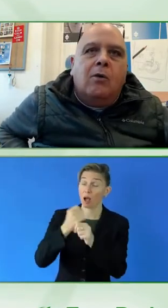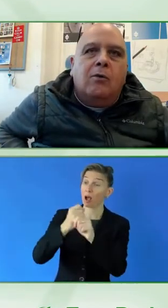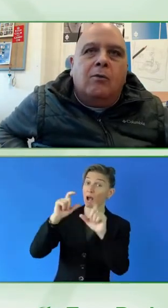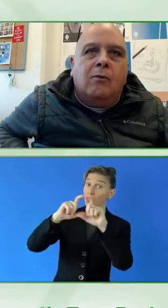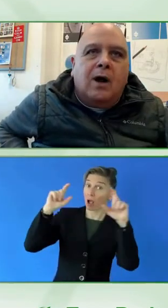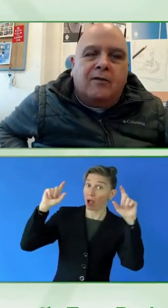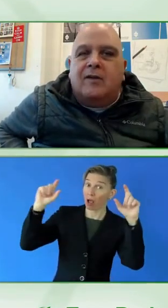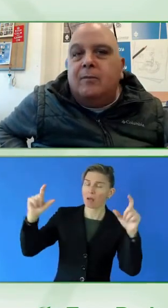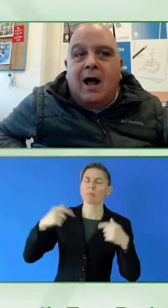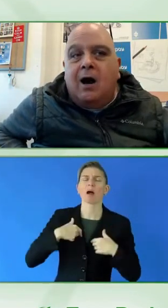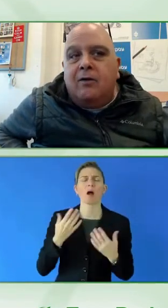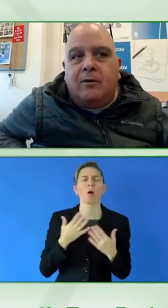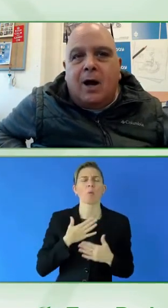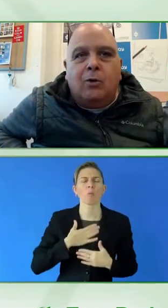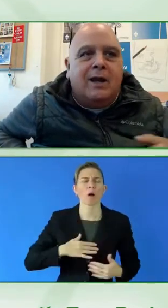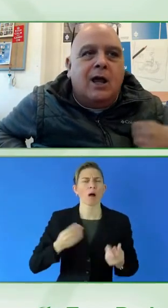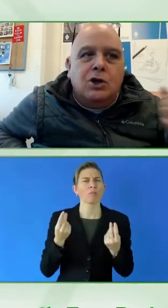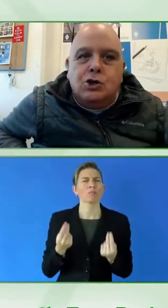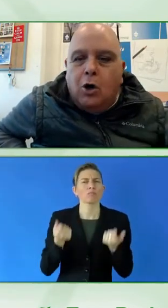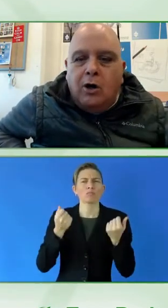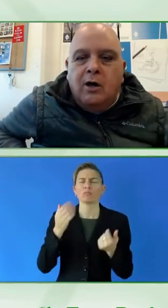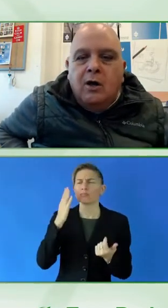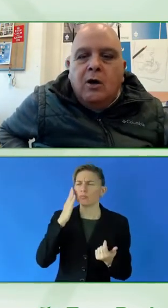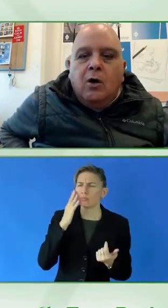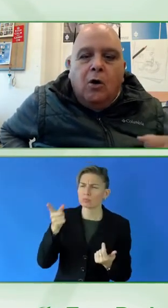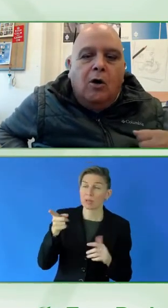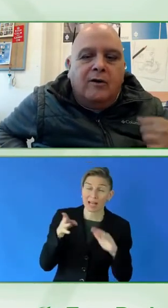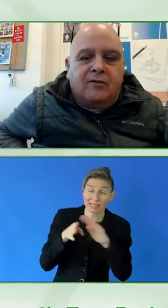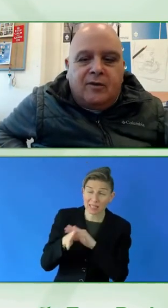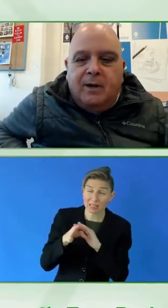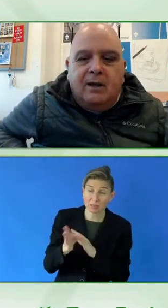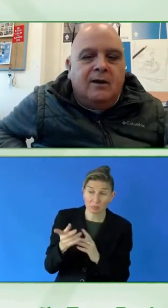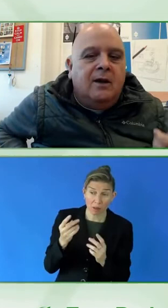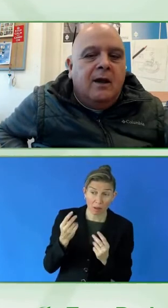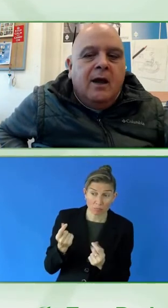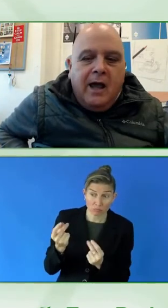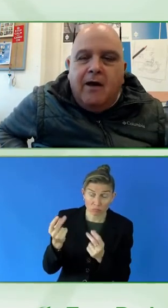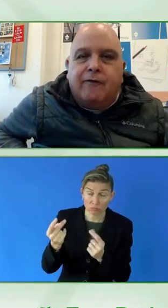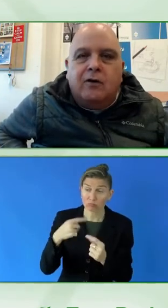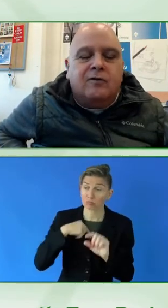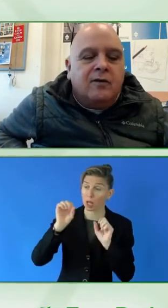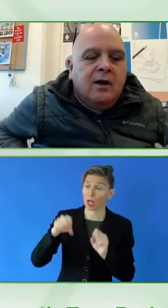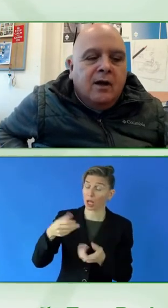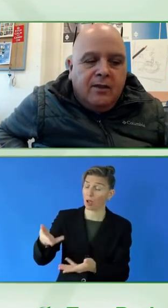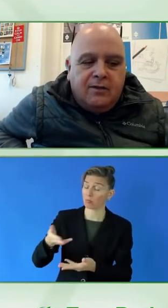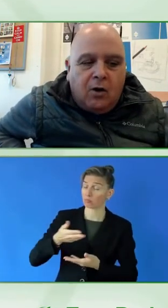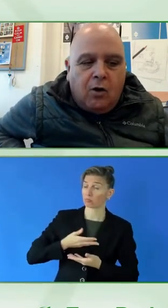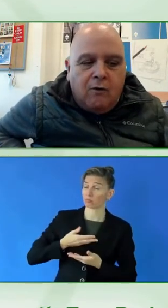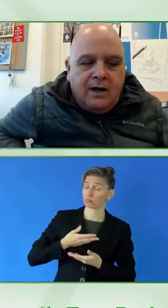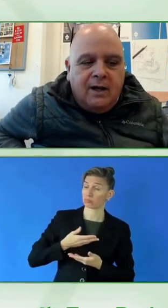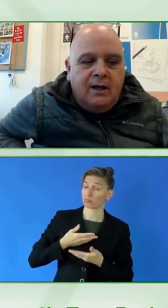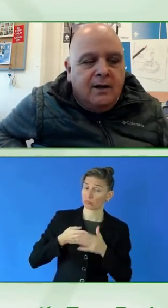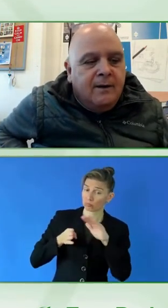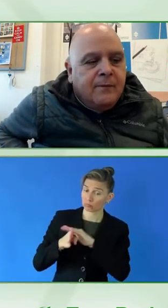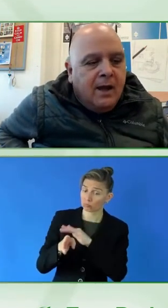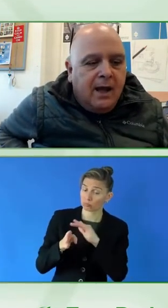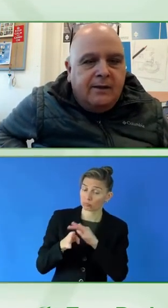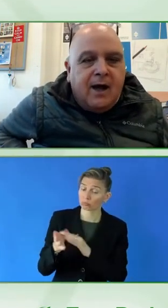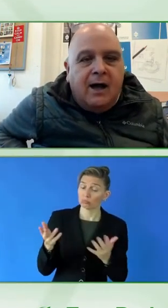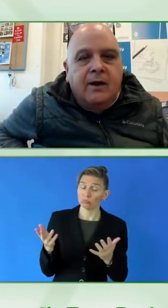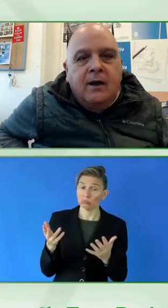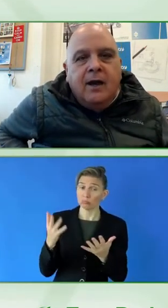how accessible are them? How can I enjoy all the accessibility efforts that they've already